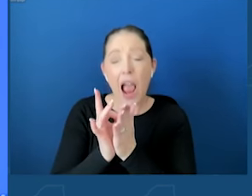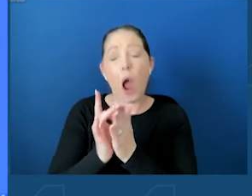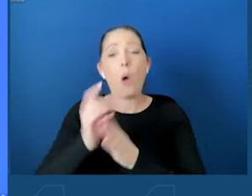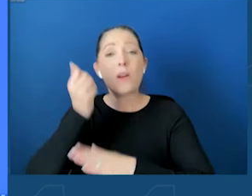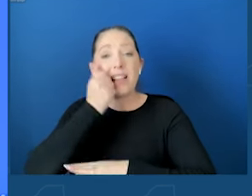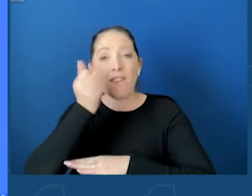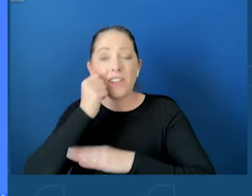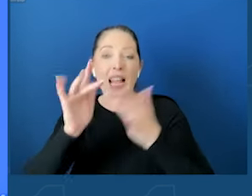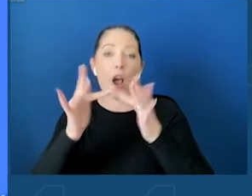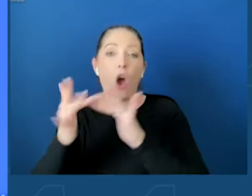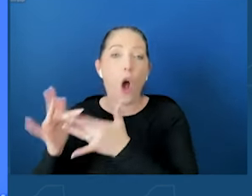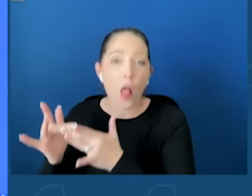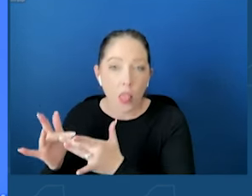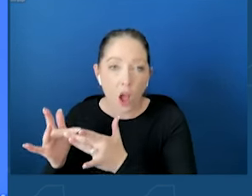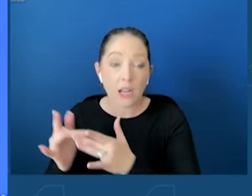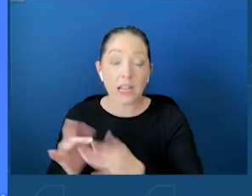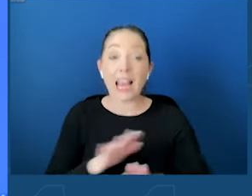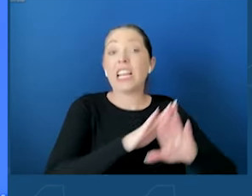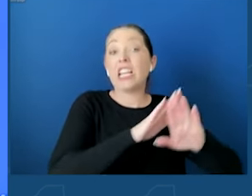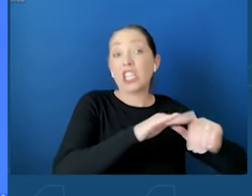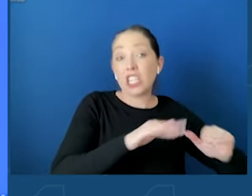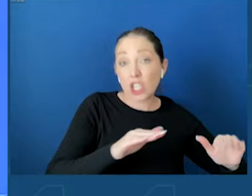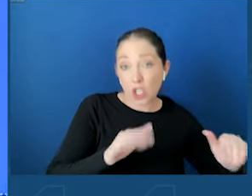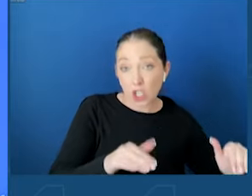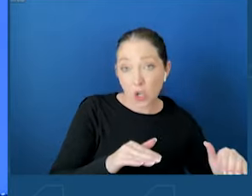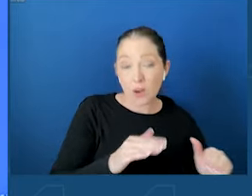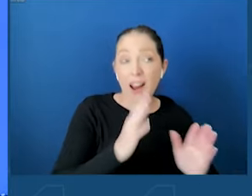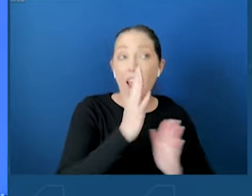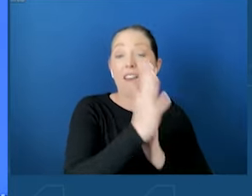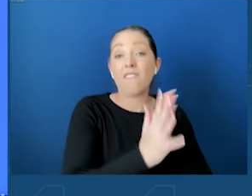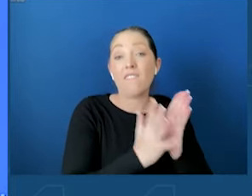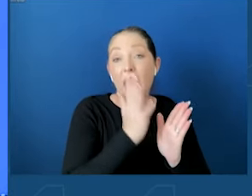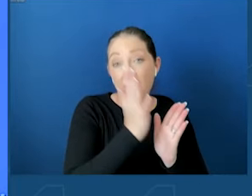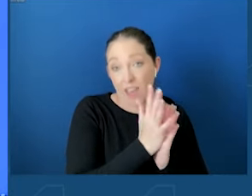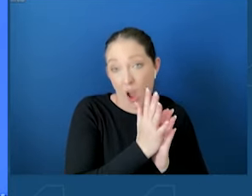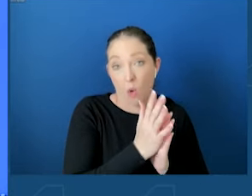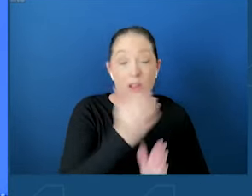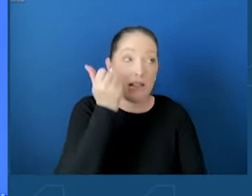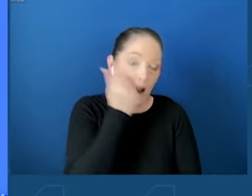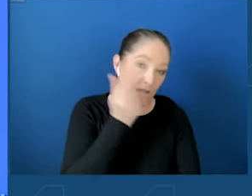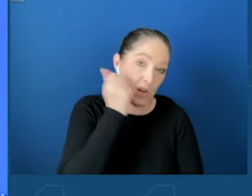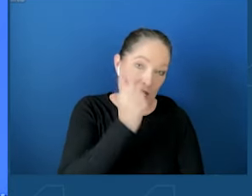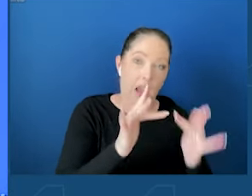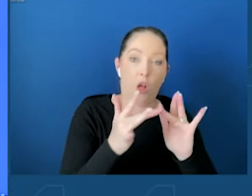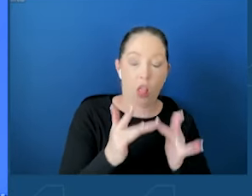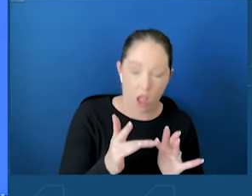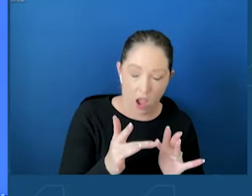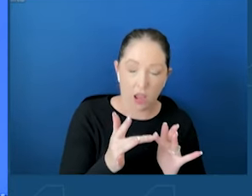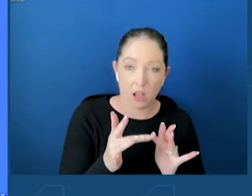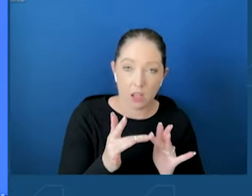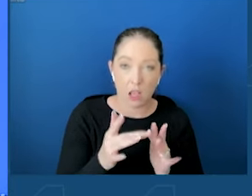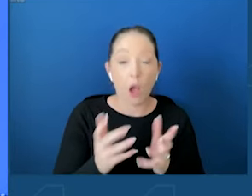least five hours online each and every day. And most of the time they're on social media. It's not a coincidence